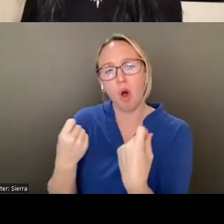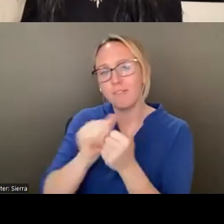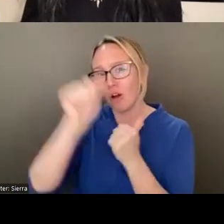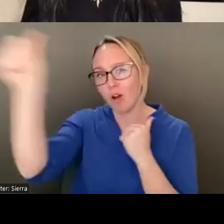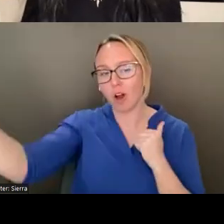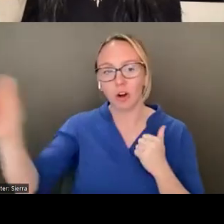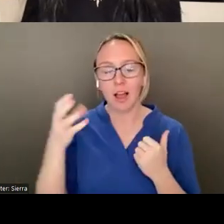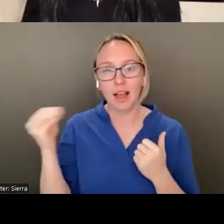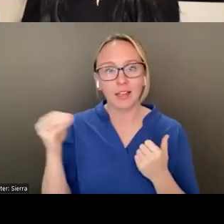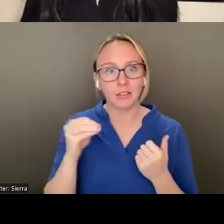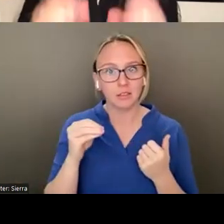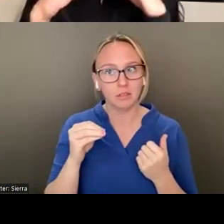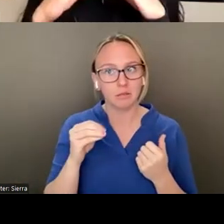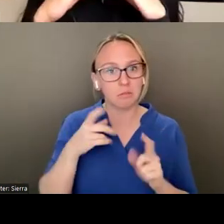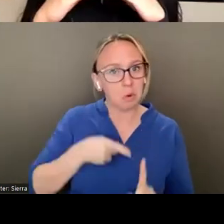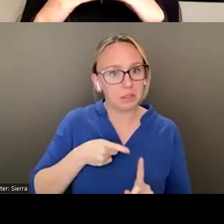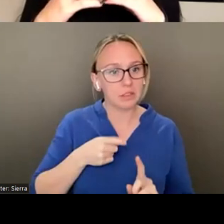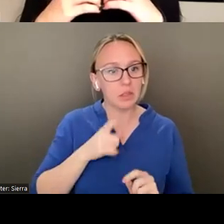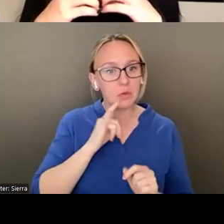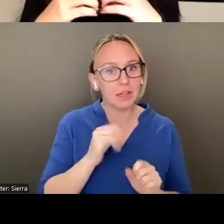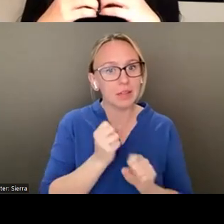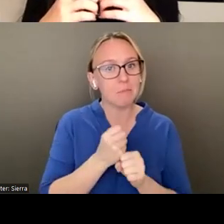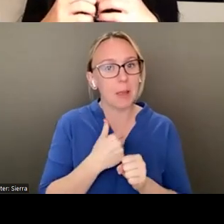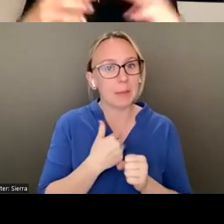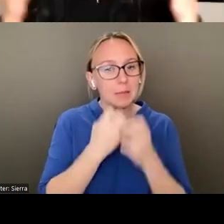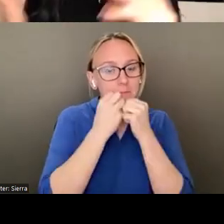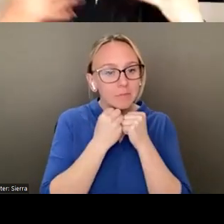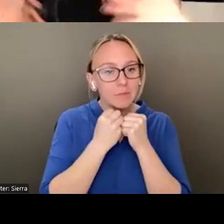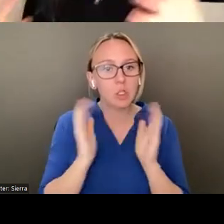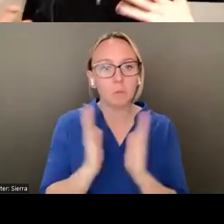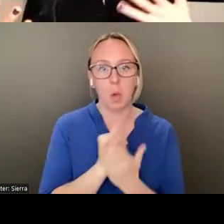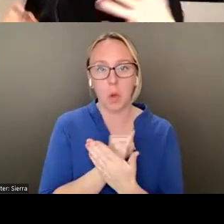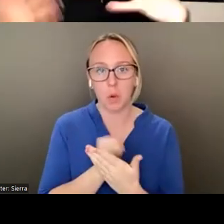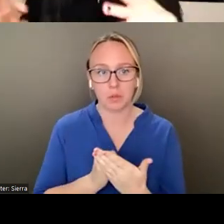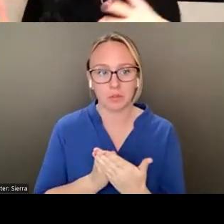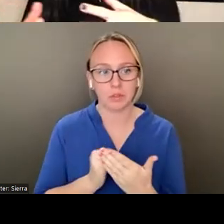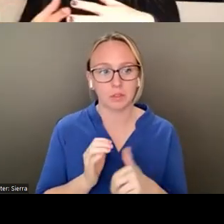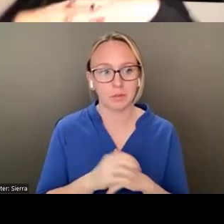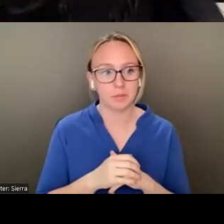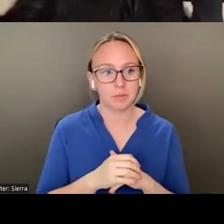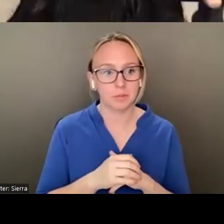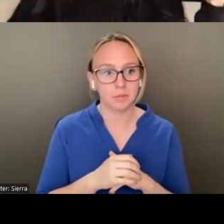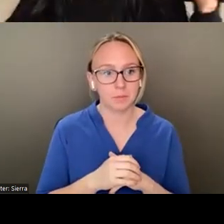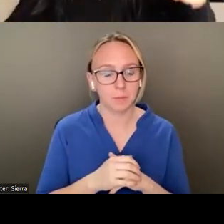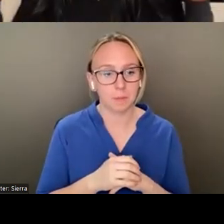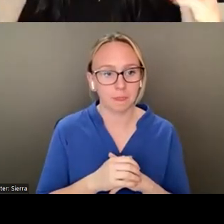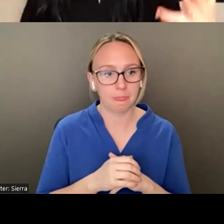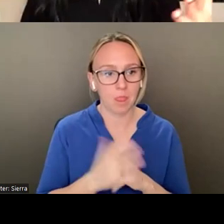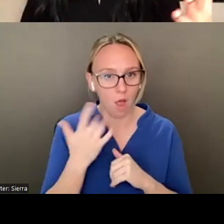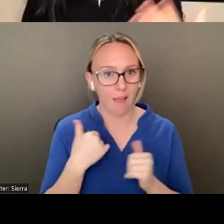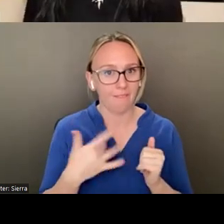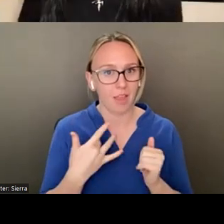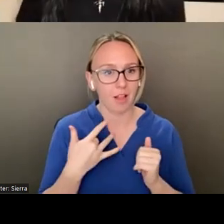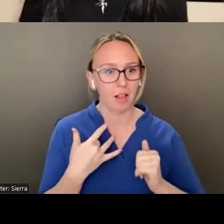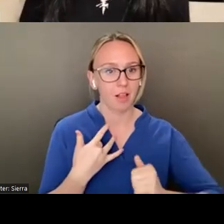really made me treasure small works. Because I'm like, oh, I can never compete with the immensity and beauty